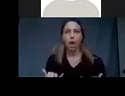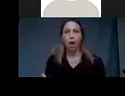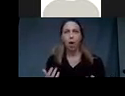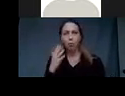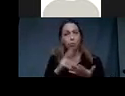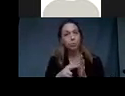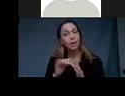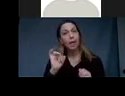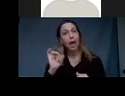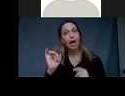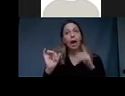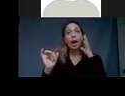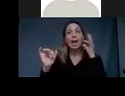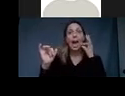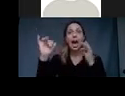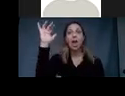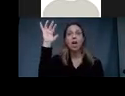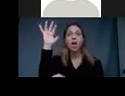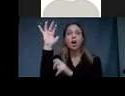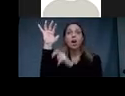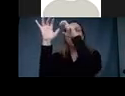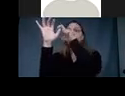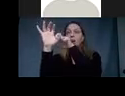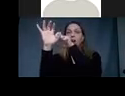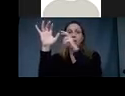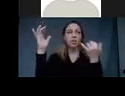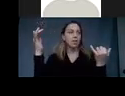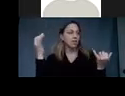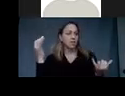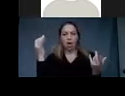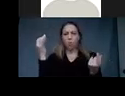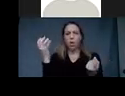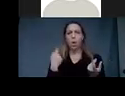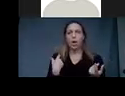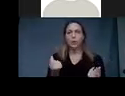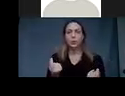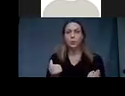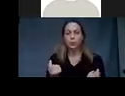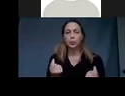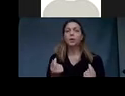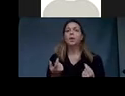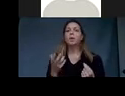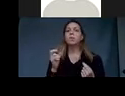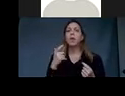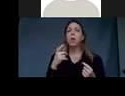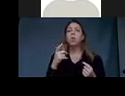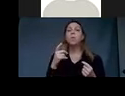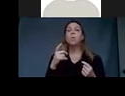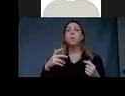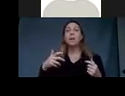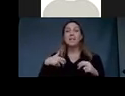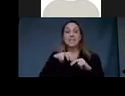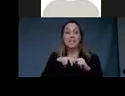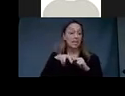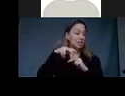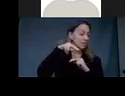a tree. Now what? And, uh, it's very steep beneath him. Again, we have soaring